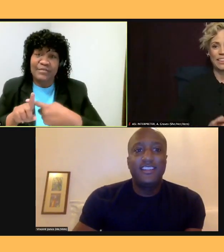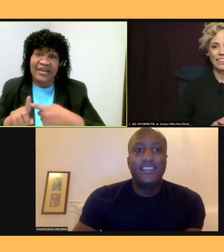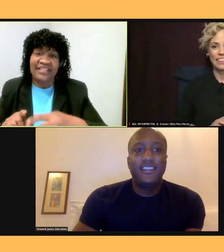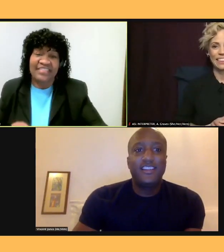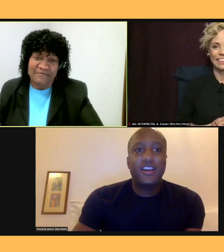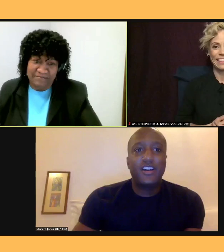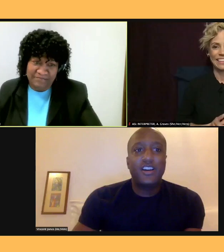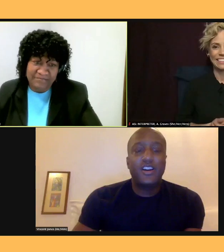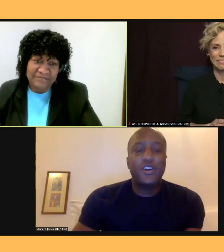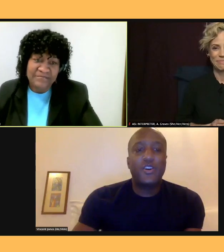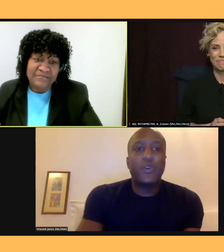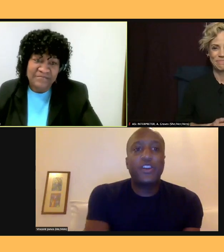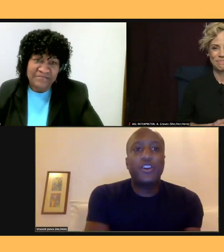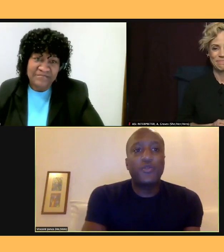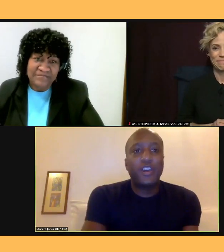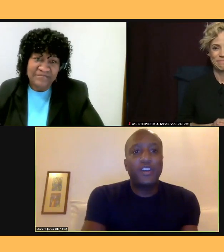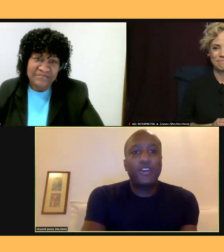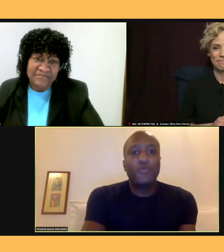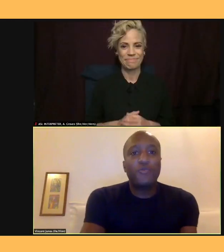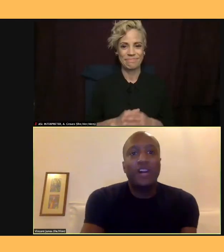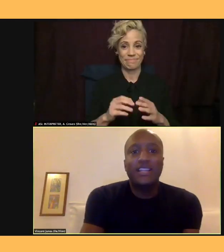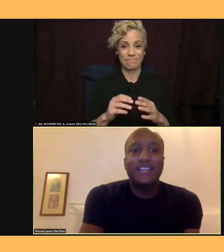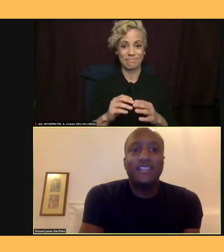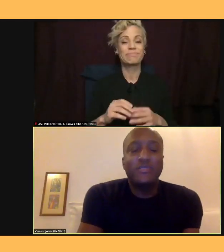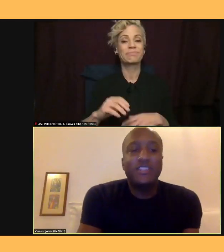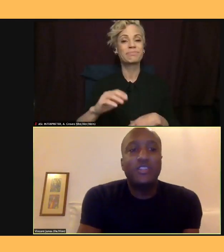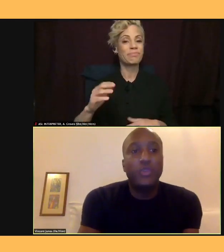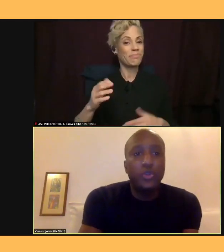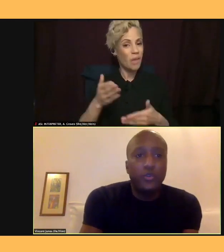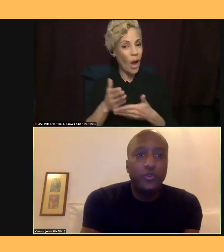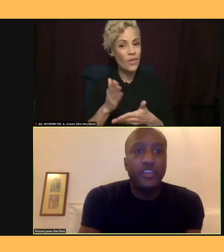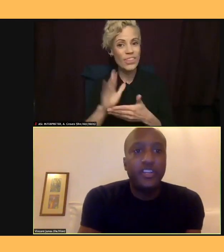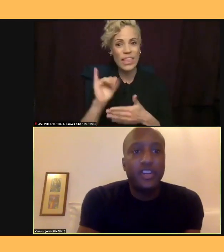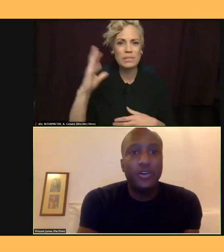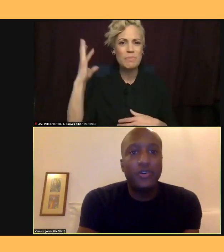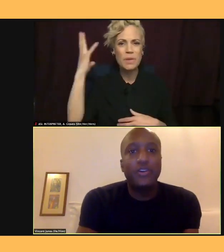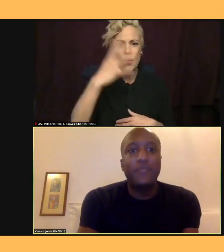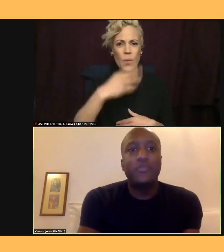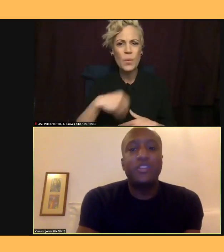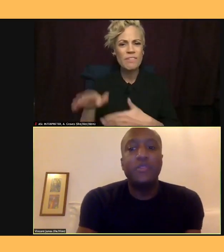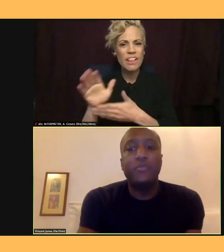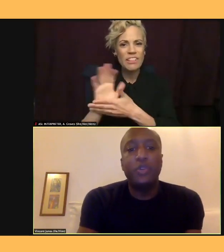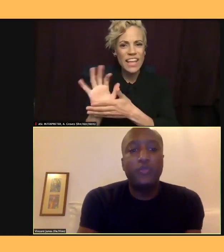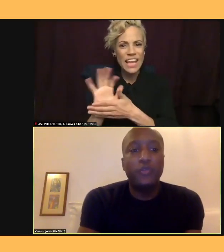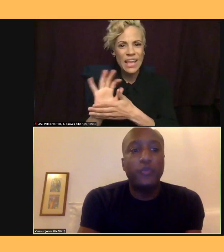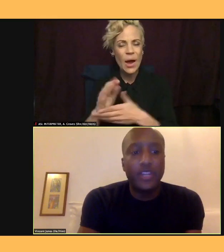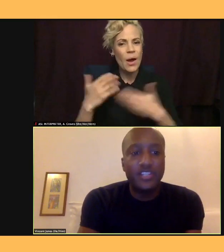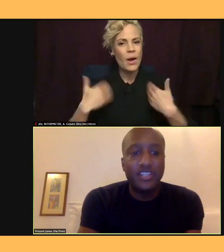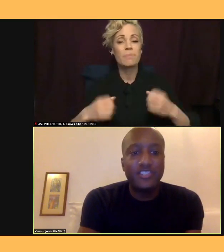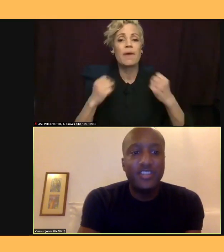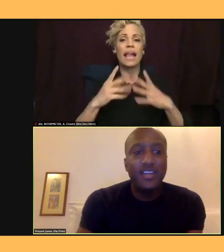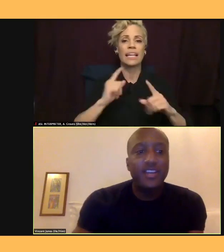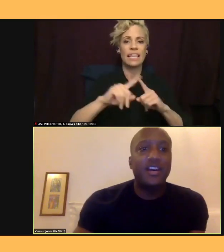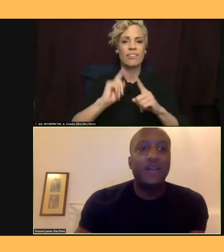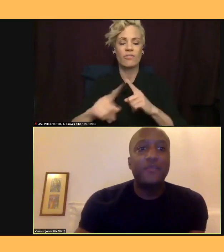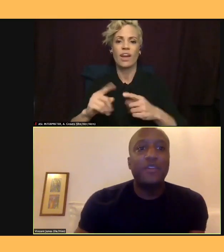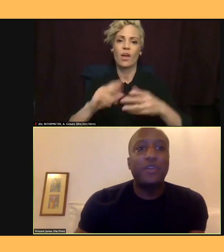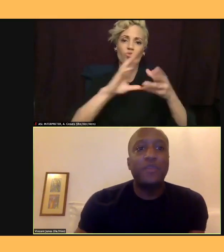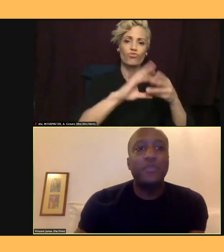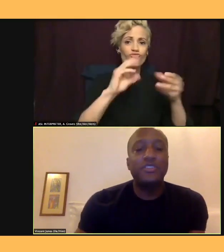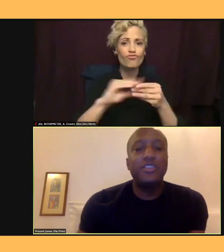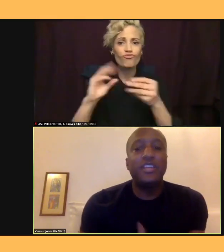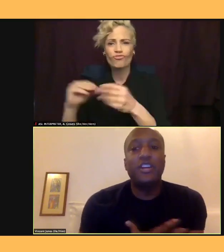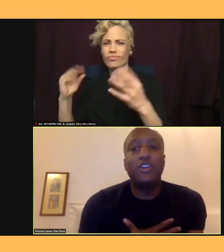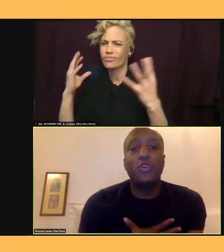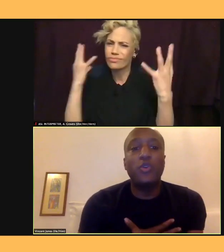All right, all right, all right. That was such a beautiful video. So many beautiful voices that we're able to hear who